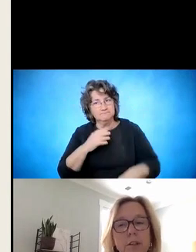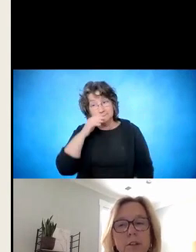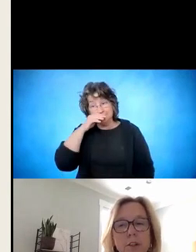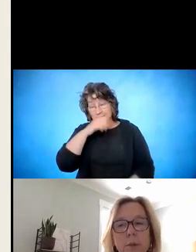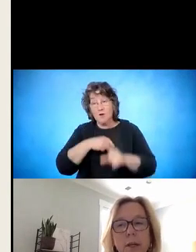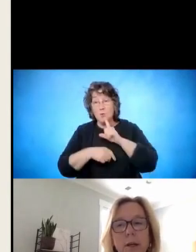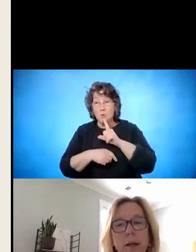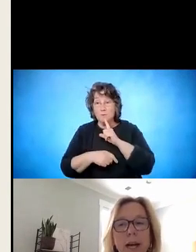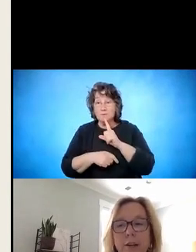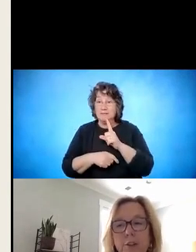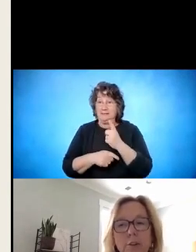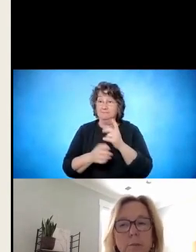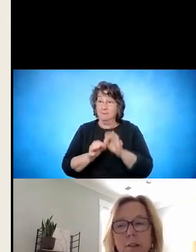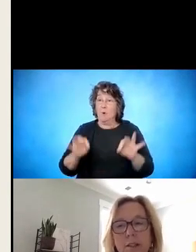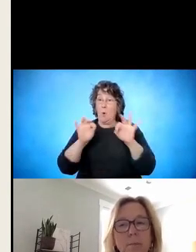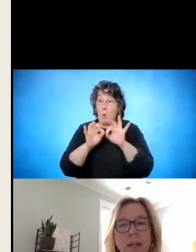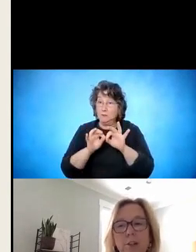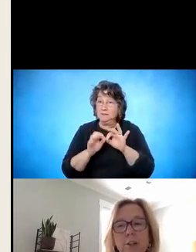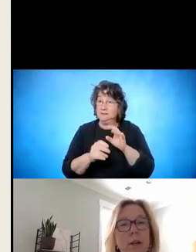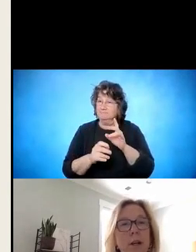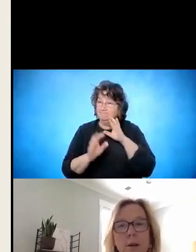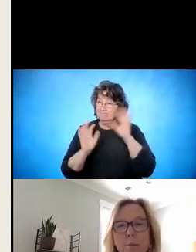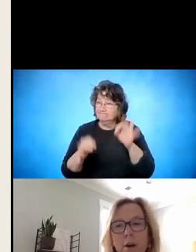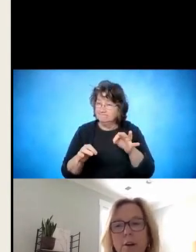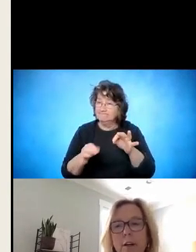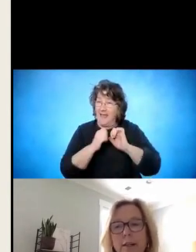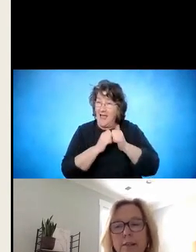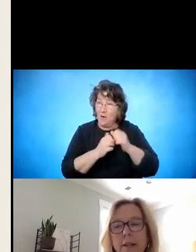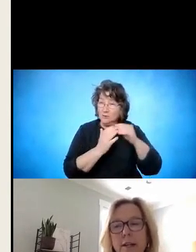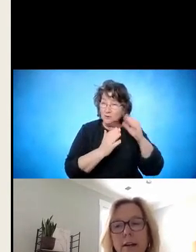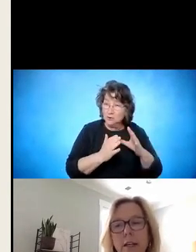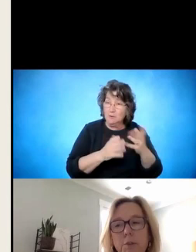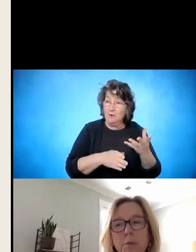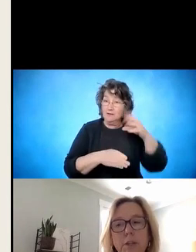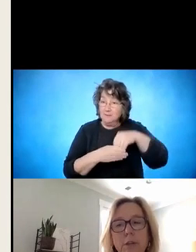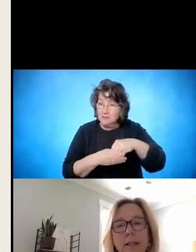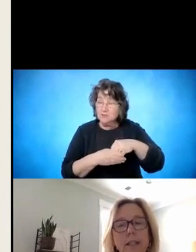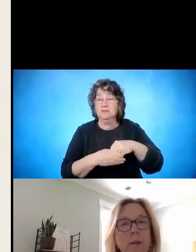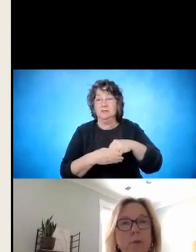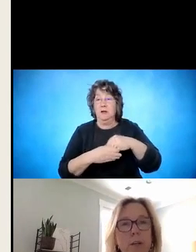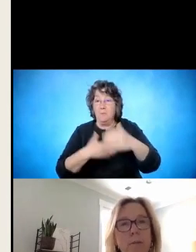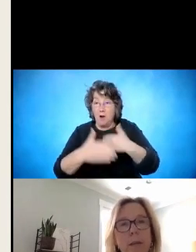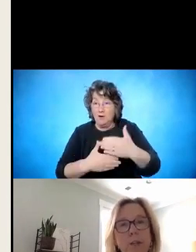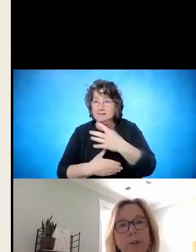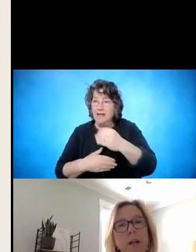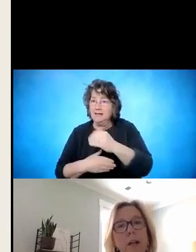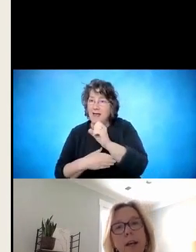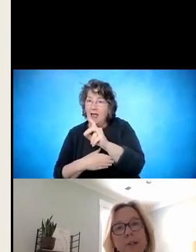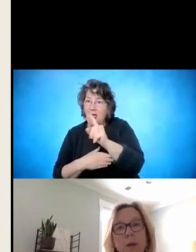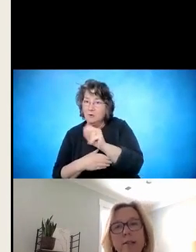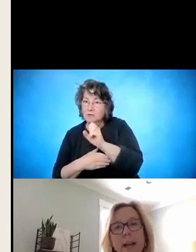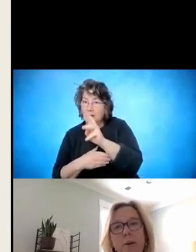important to determine how student participation, progress and outcomes will be tracked and reported and measured